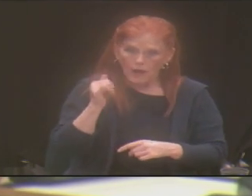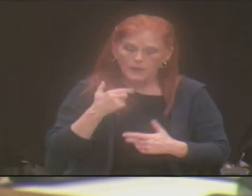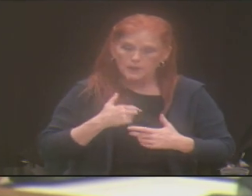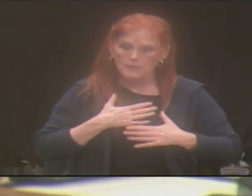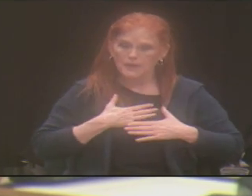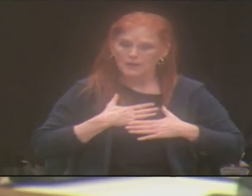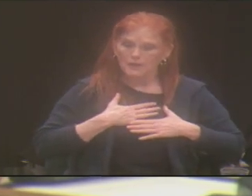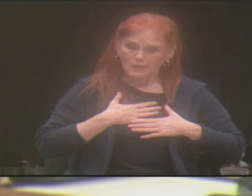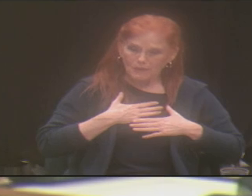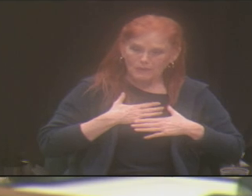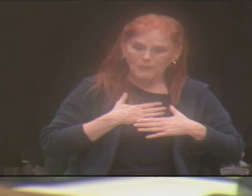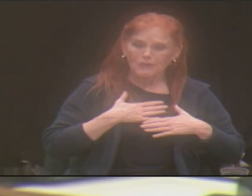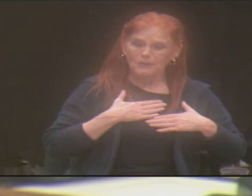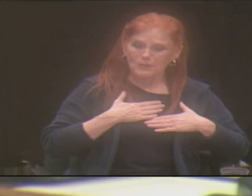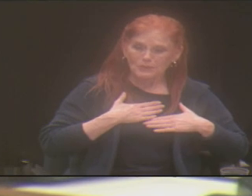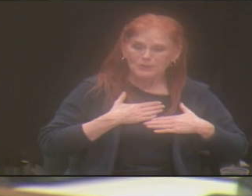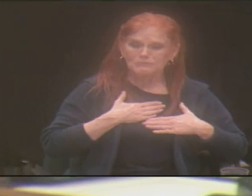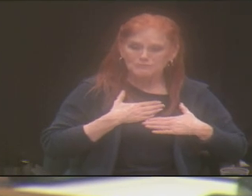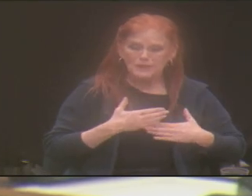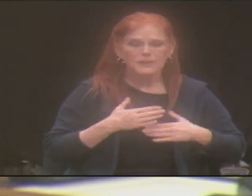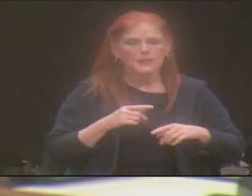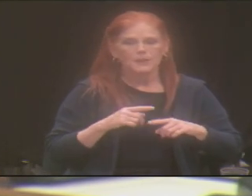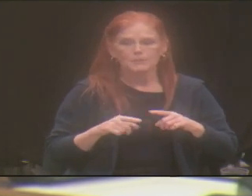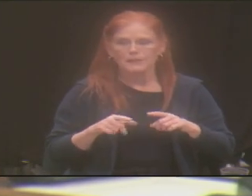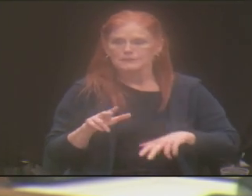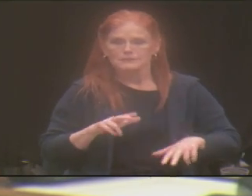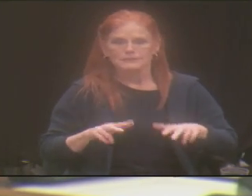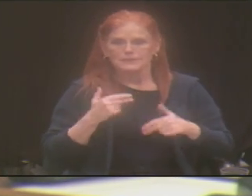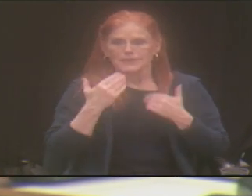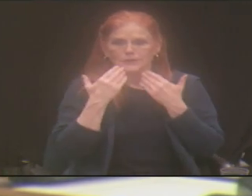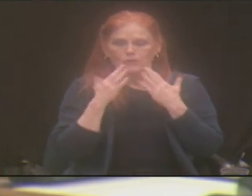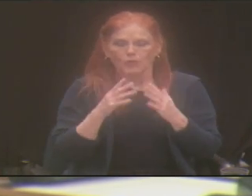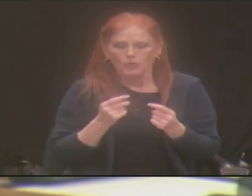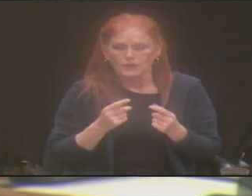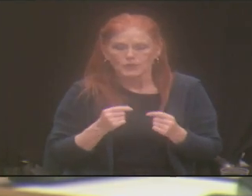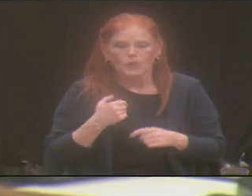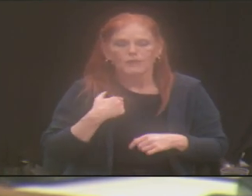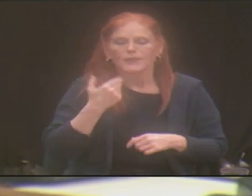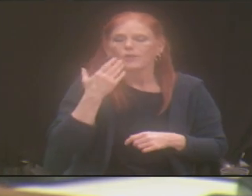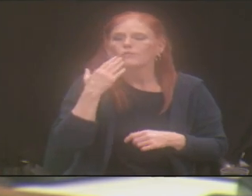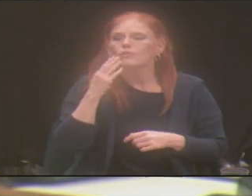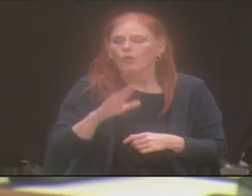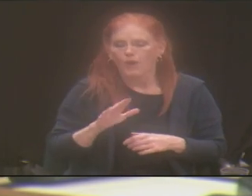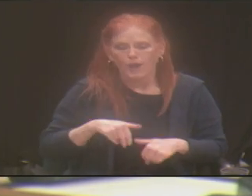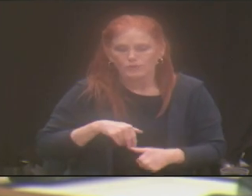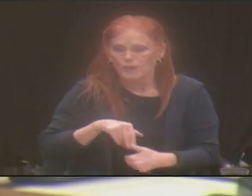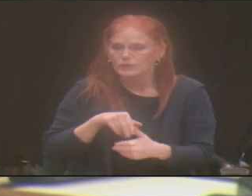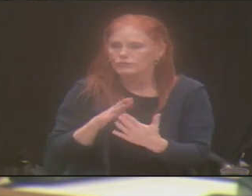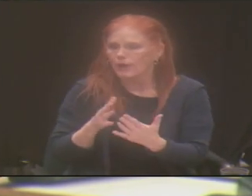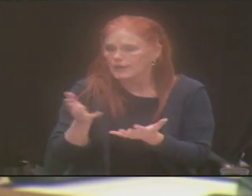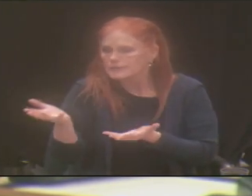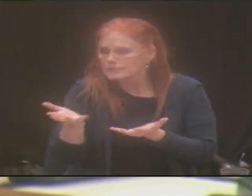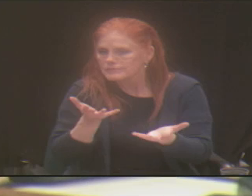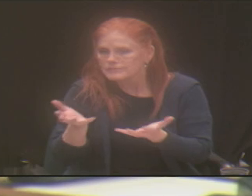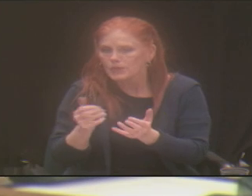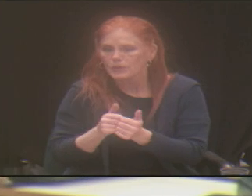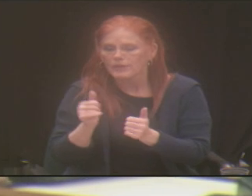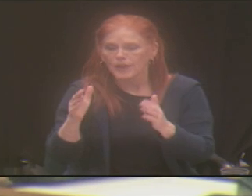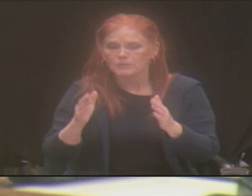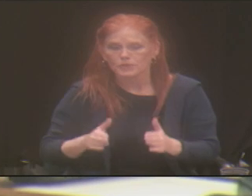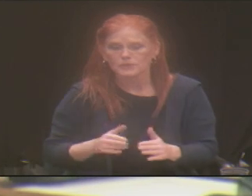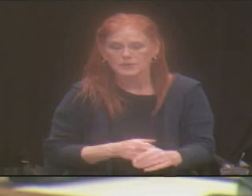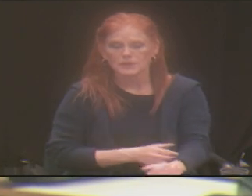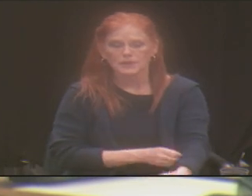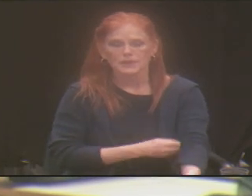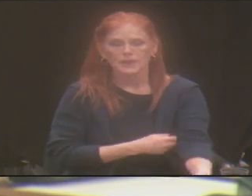for it or the compassion. They just don't know what to do or they don't know what to say. So then it made doing lots